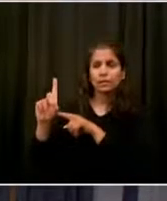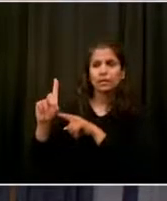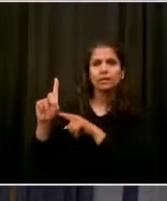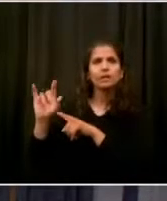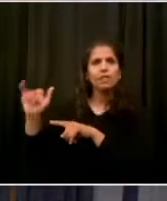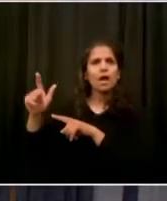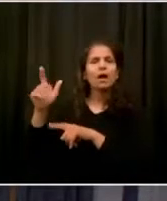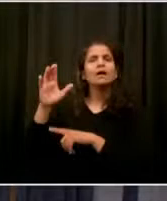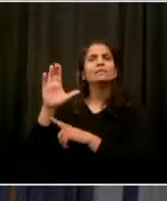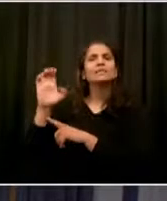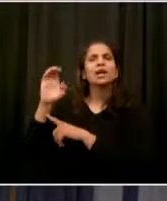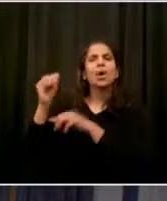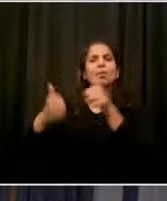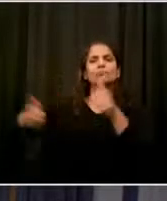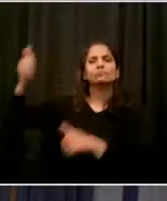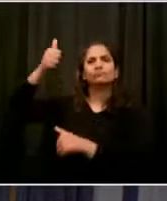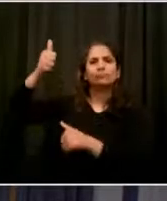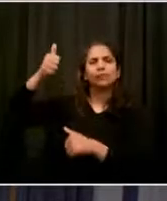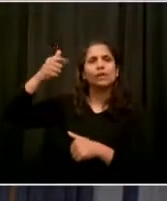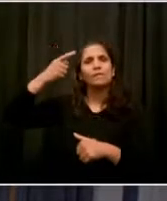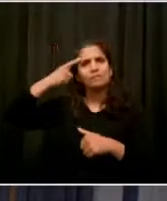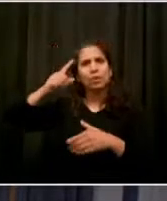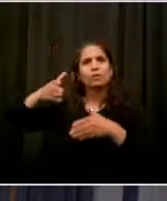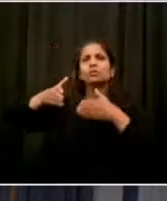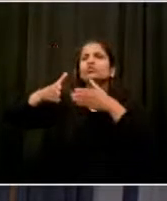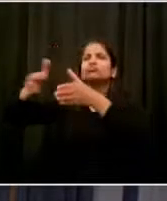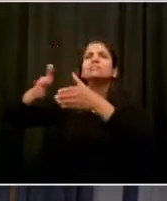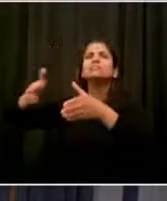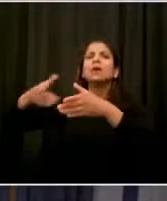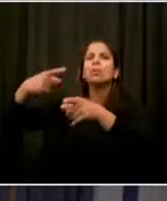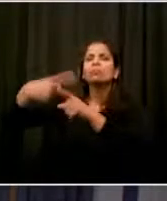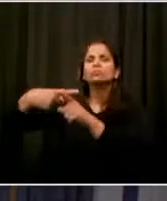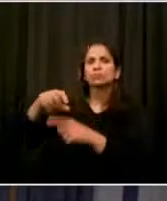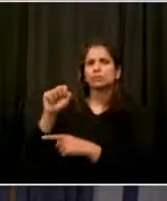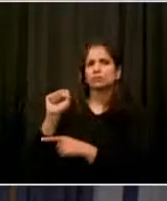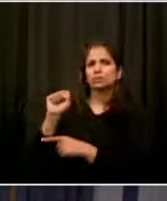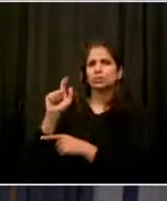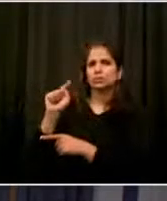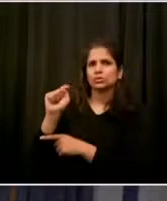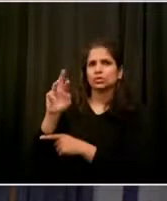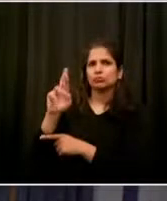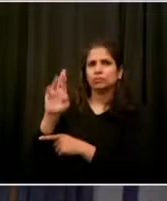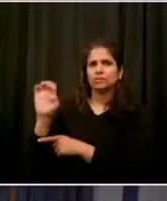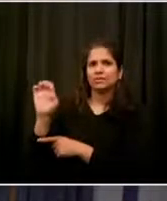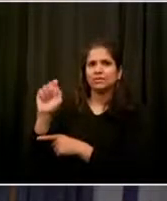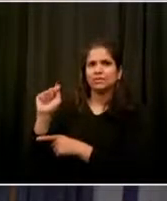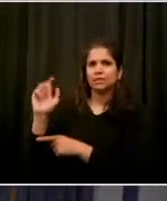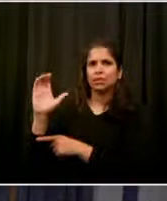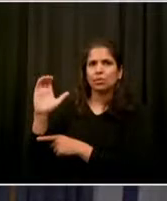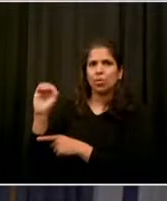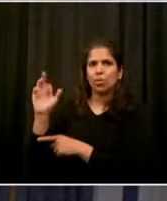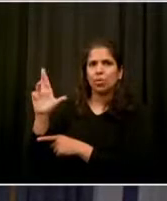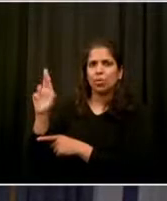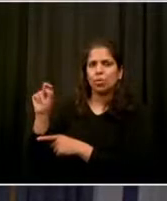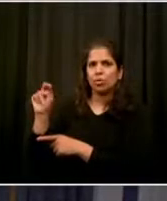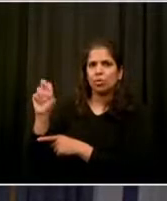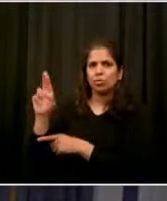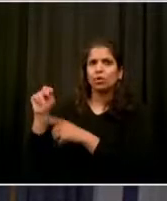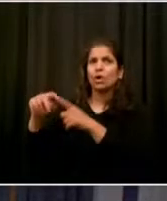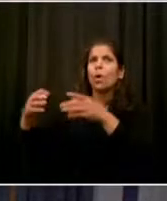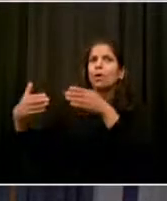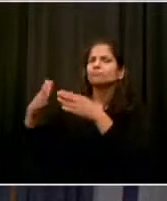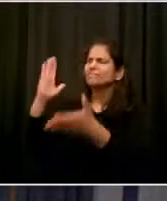leading cure violence organization, does extraordinary work engaging young people, helping them to reach their amazing